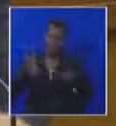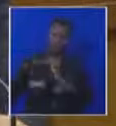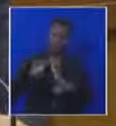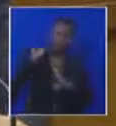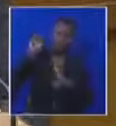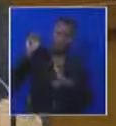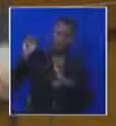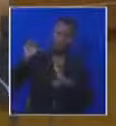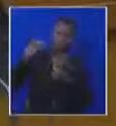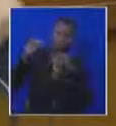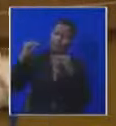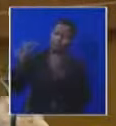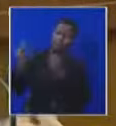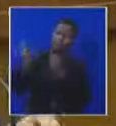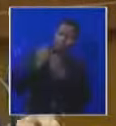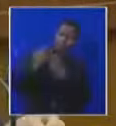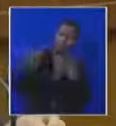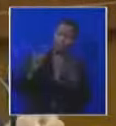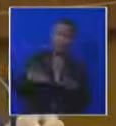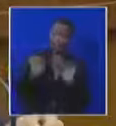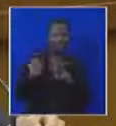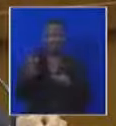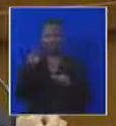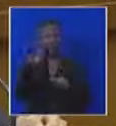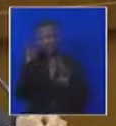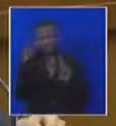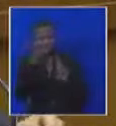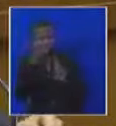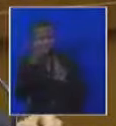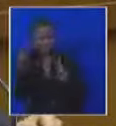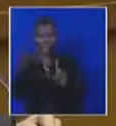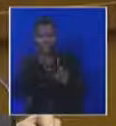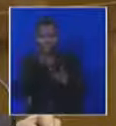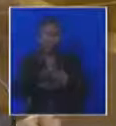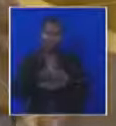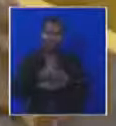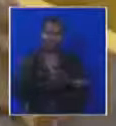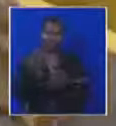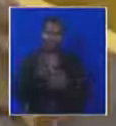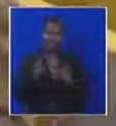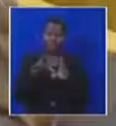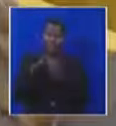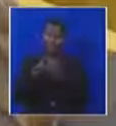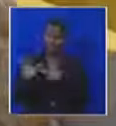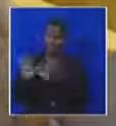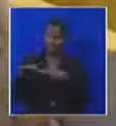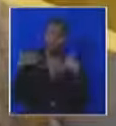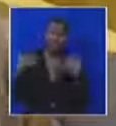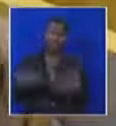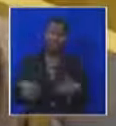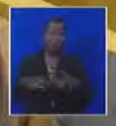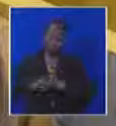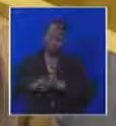forces. Snake oil indeed, when one looks at the mismanagement that his department has affected over